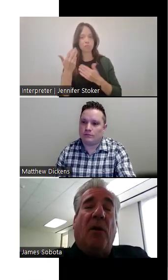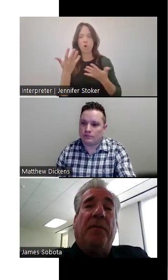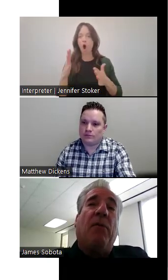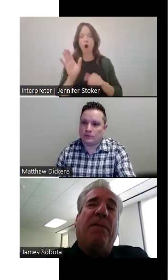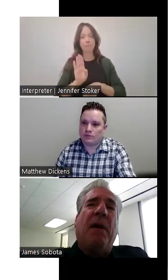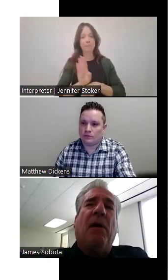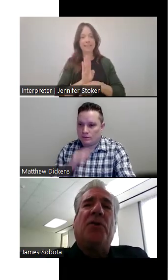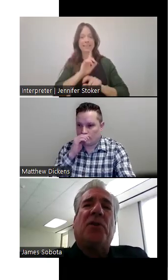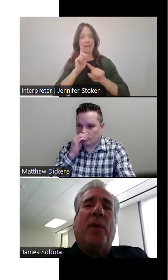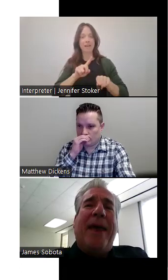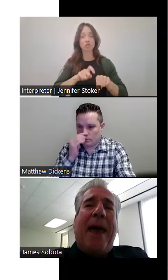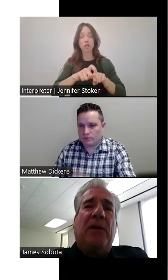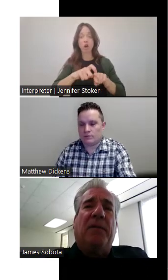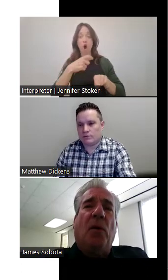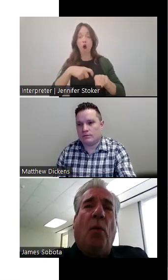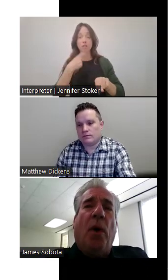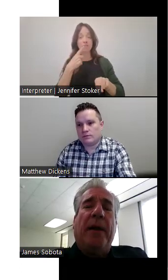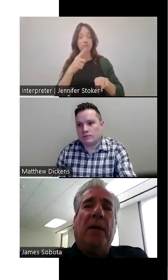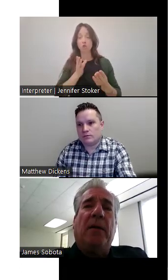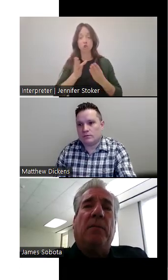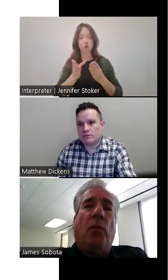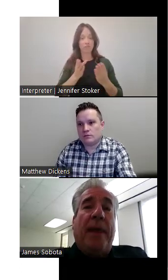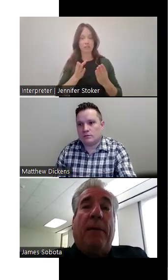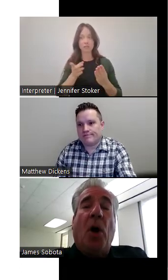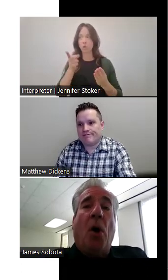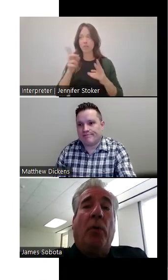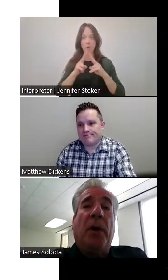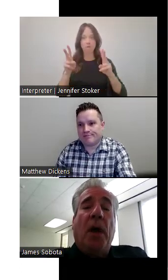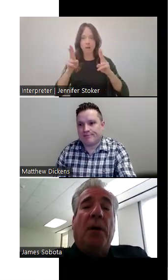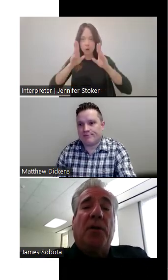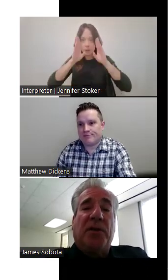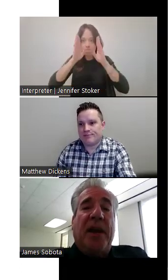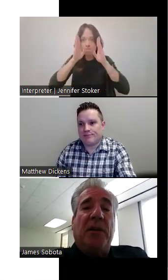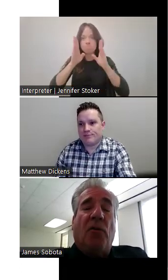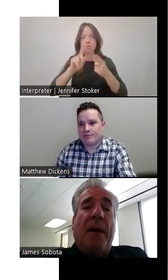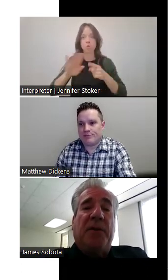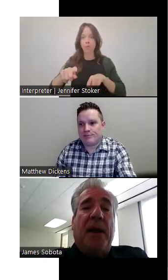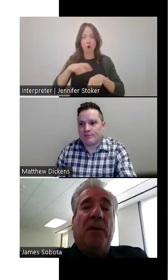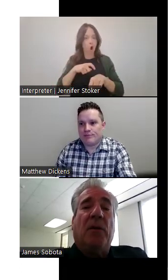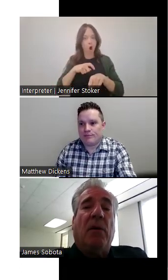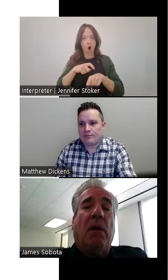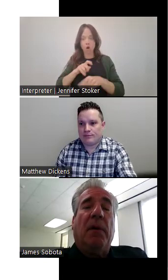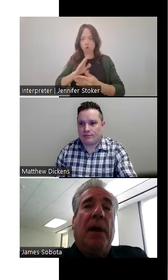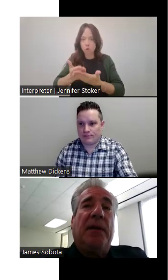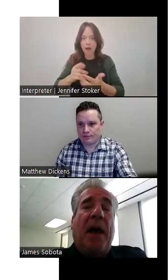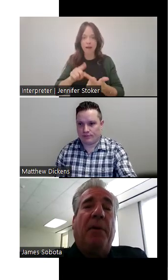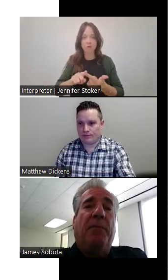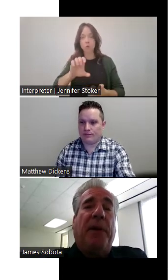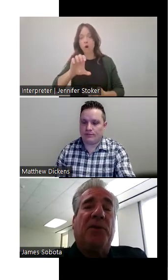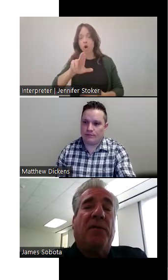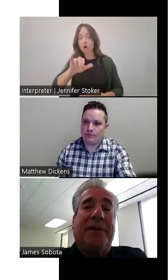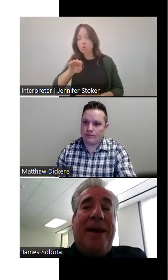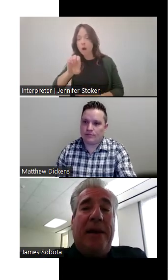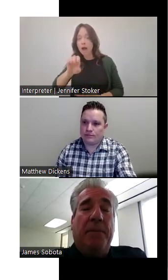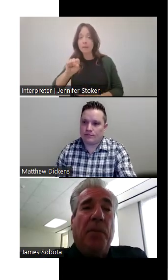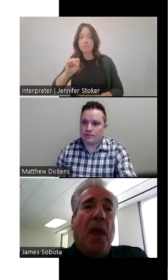So they were very just reactive to what, when they were called to scenes, crime scenes or any type of